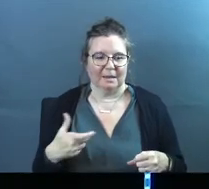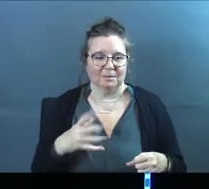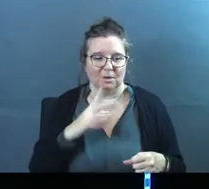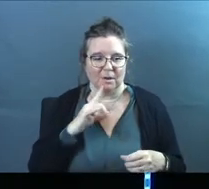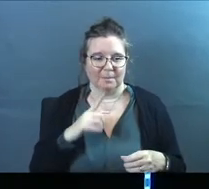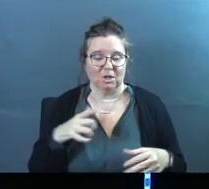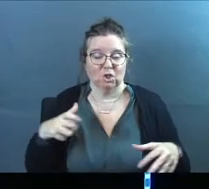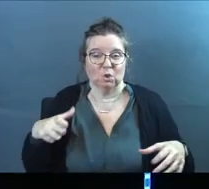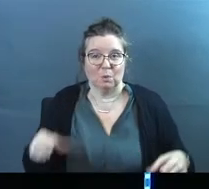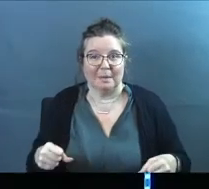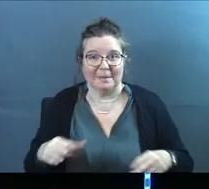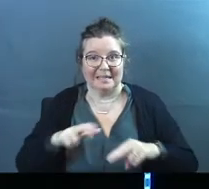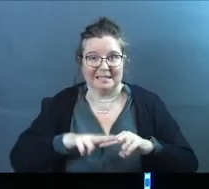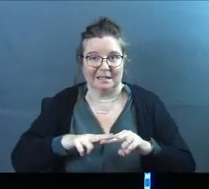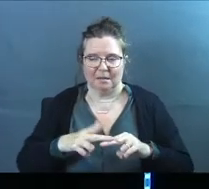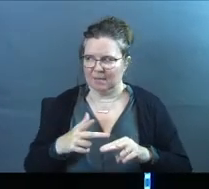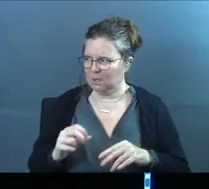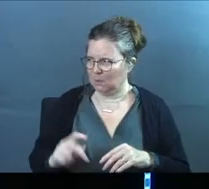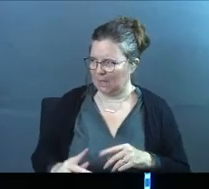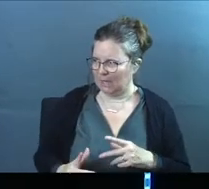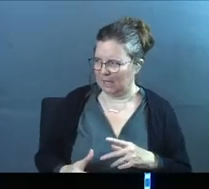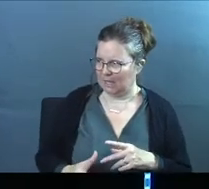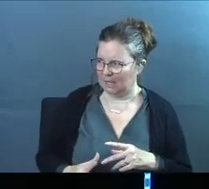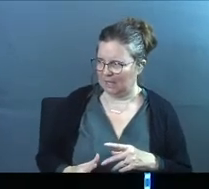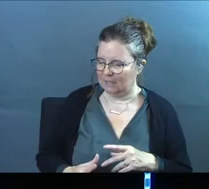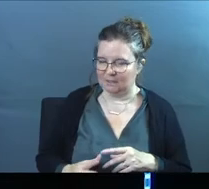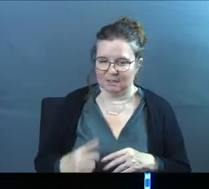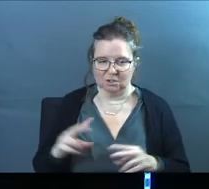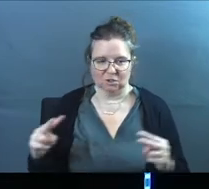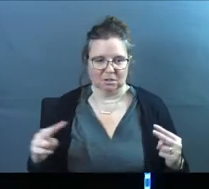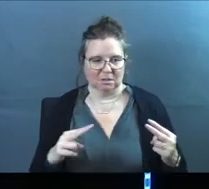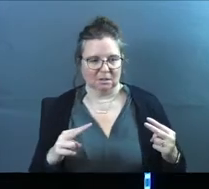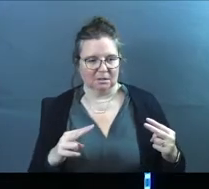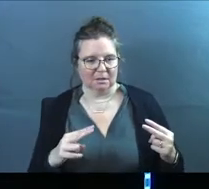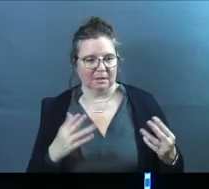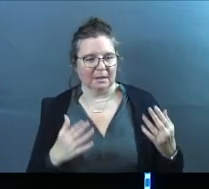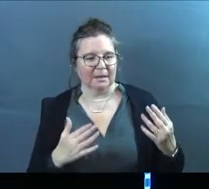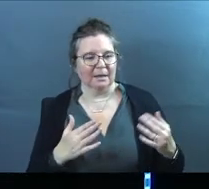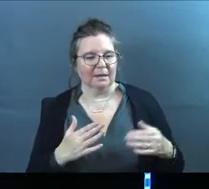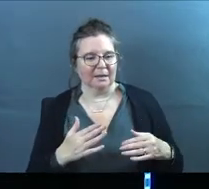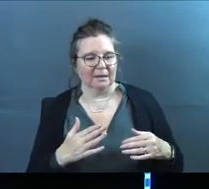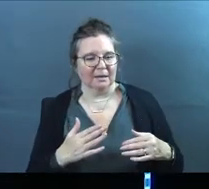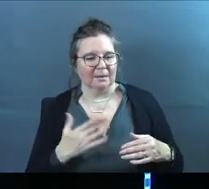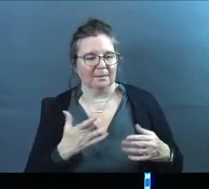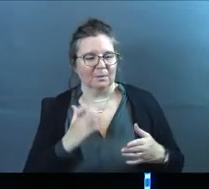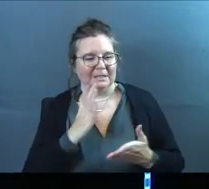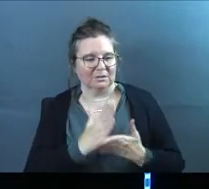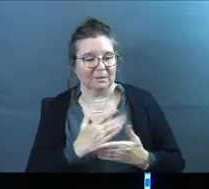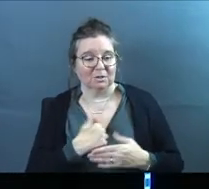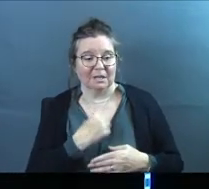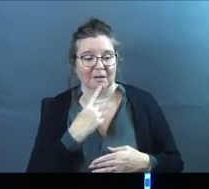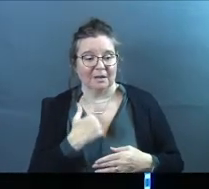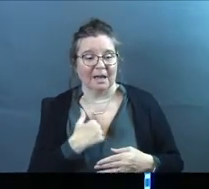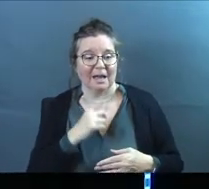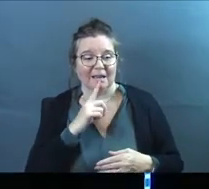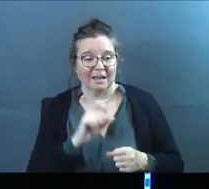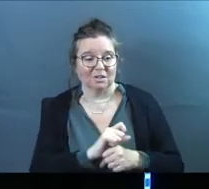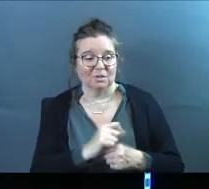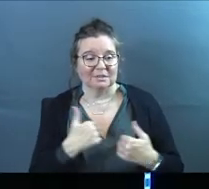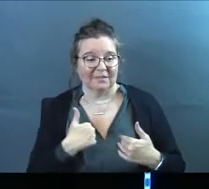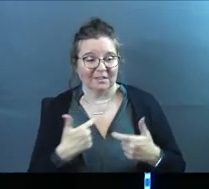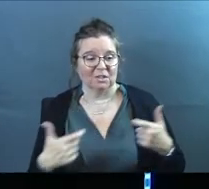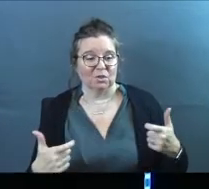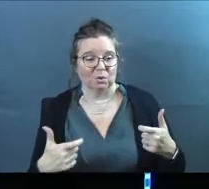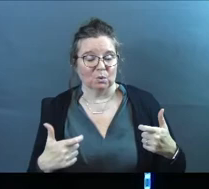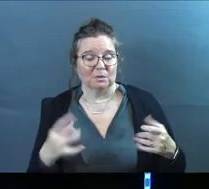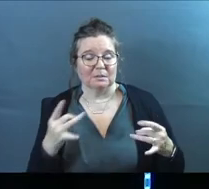talking about gripping. And I was like, are you okay? And she turned to me and she was like, maybe it's time. And she tells me, she's like, I actually have this